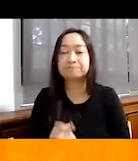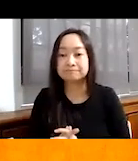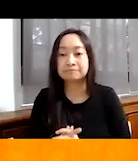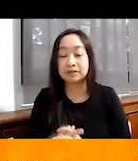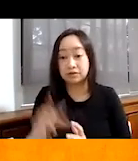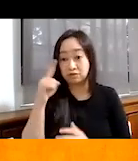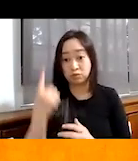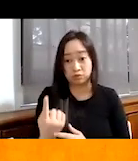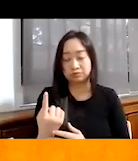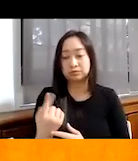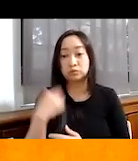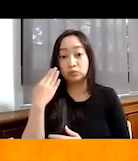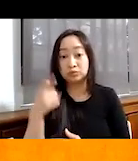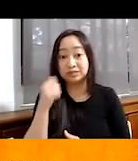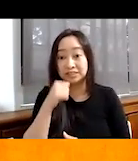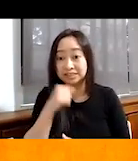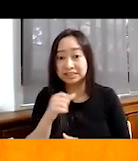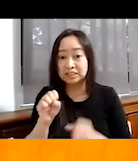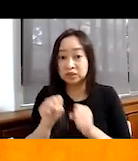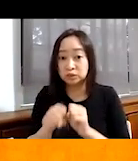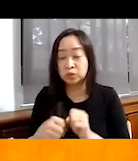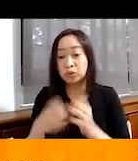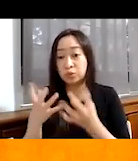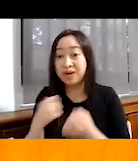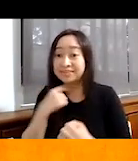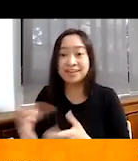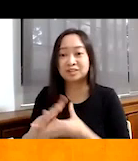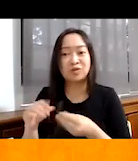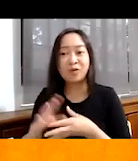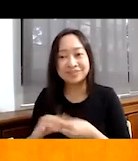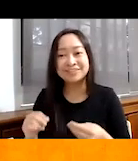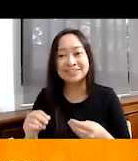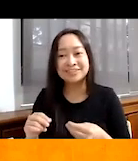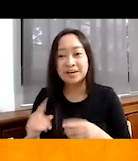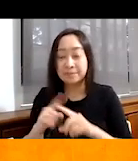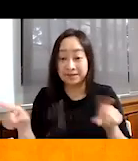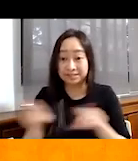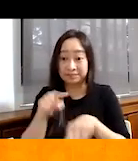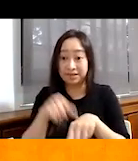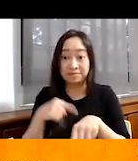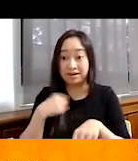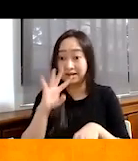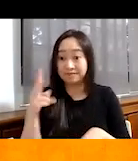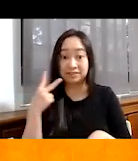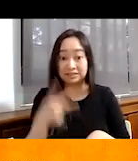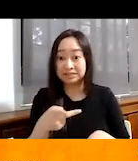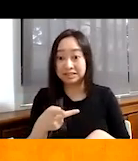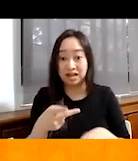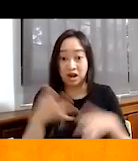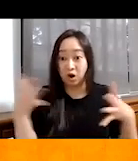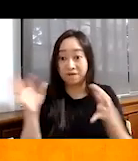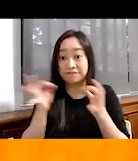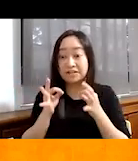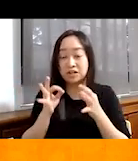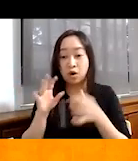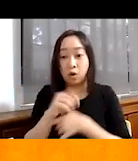for one, you know, she was so desiring to tell her story, yet at the same time, I have never seen such fear and terror in a